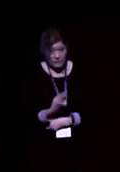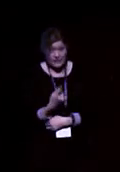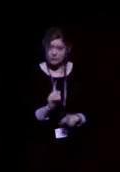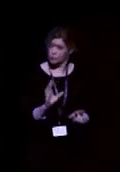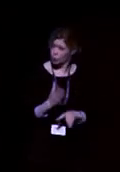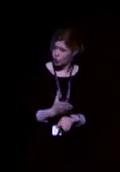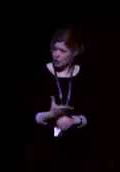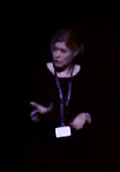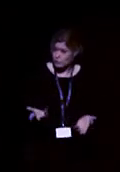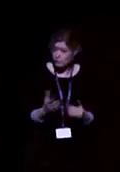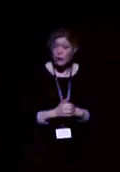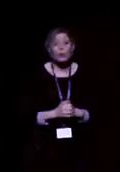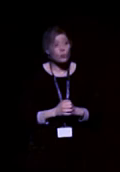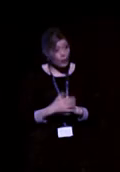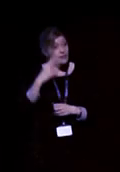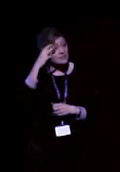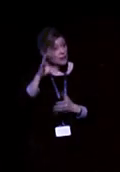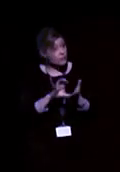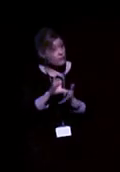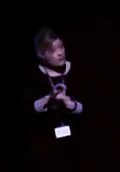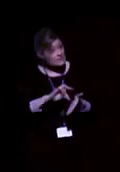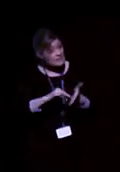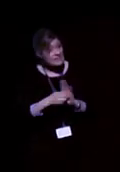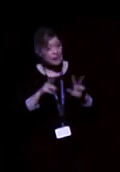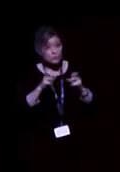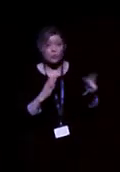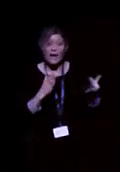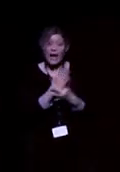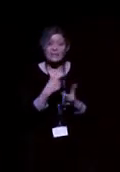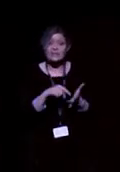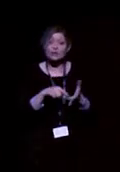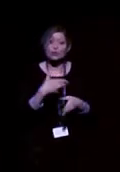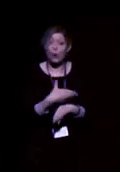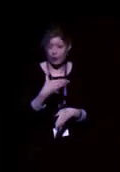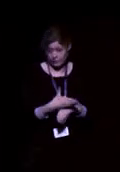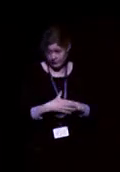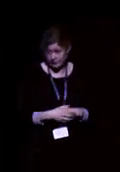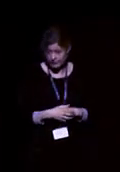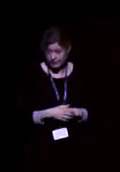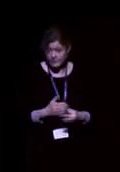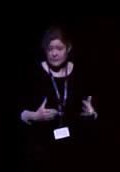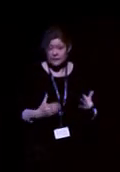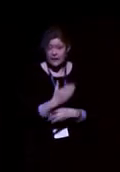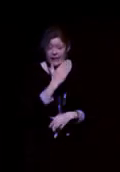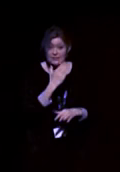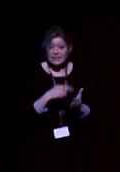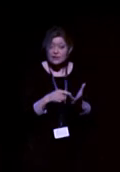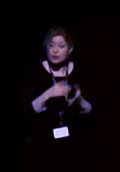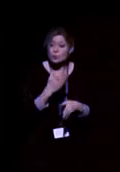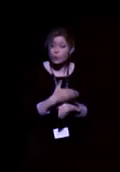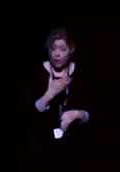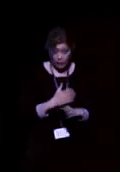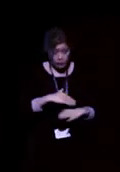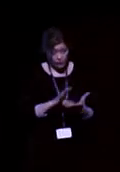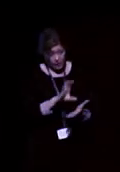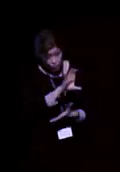what does she do? Well, there's a government-funded scheme called Access to Work. And Access to Work provides grants for